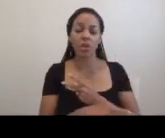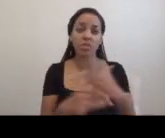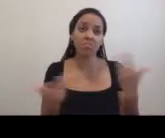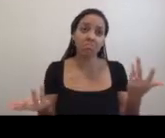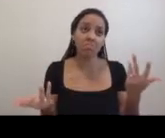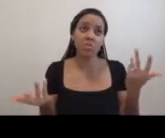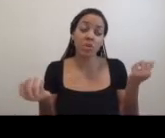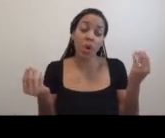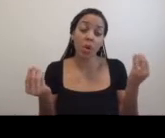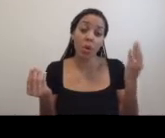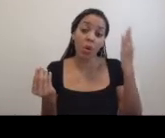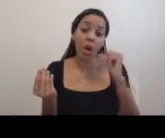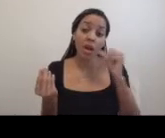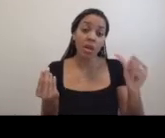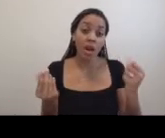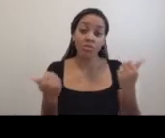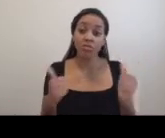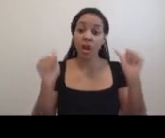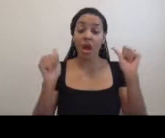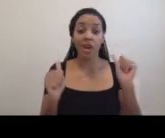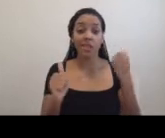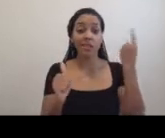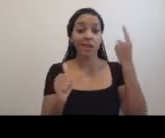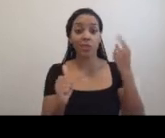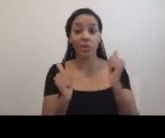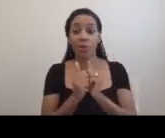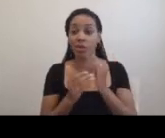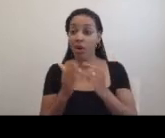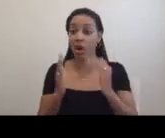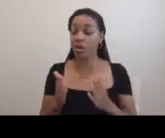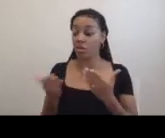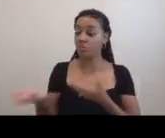So what the hell? Why not try doing something with this artist?